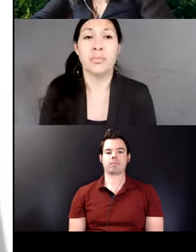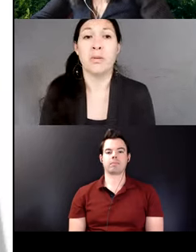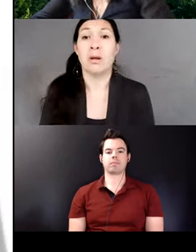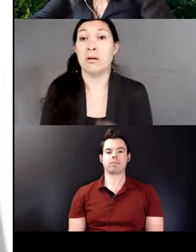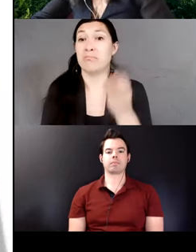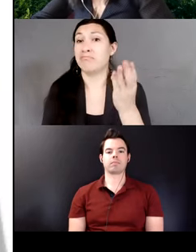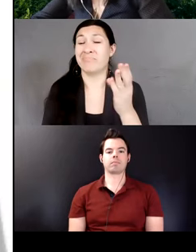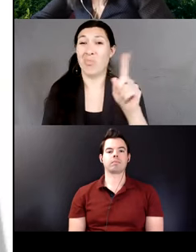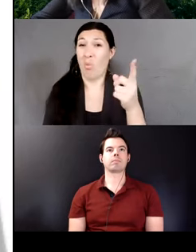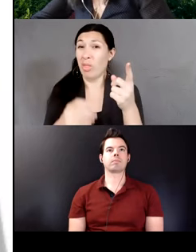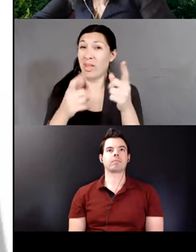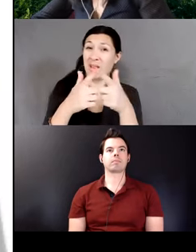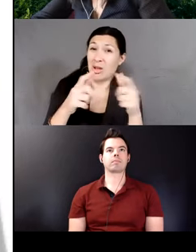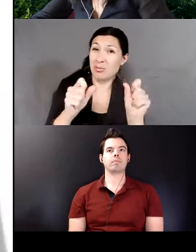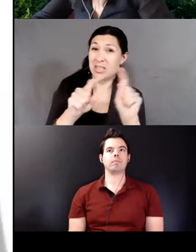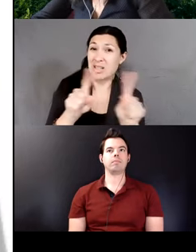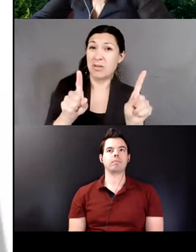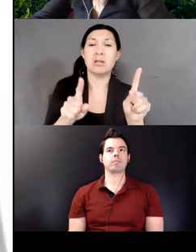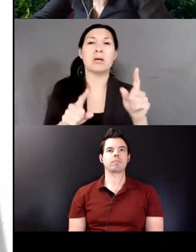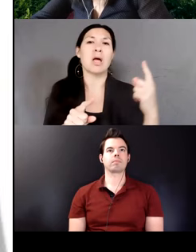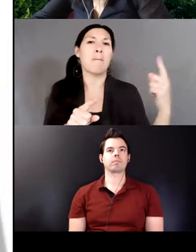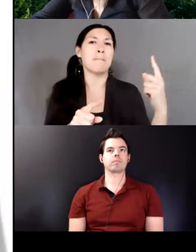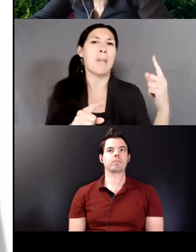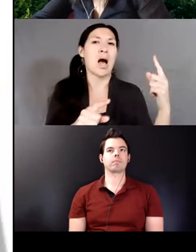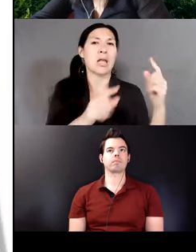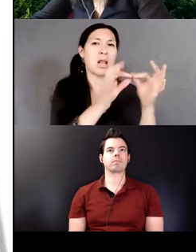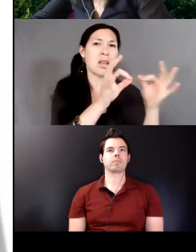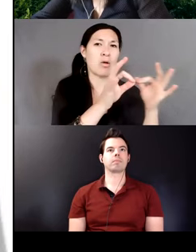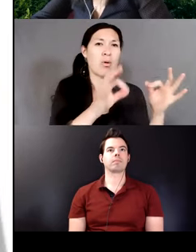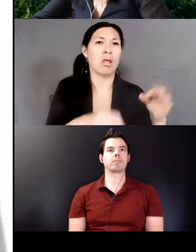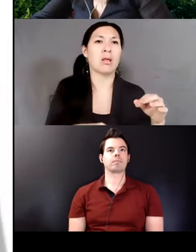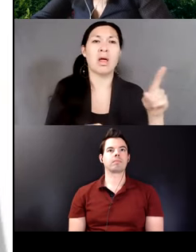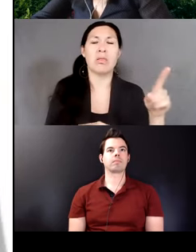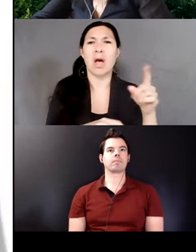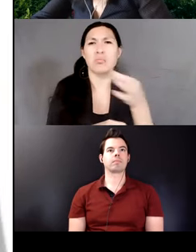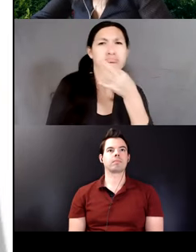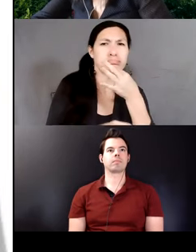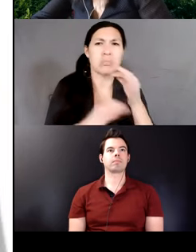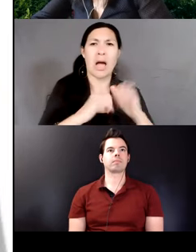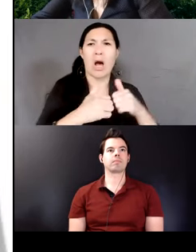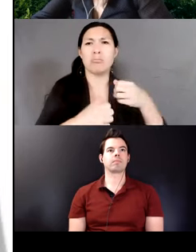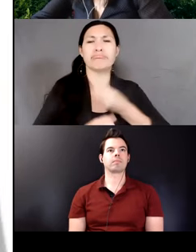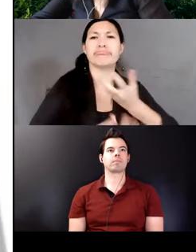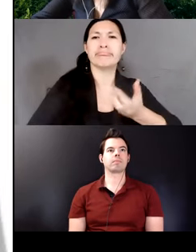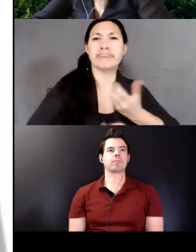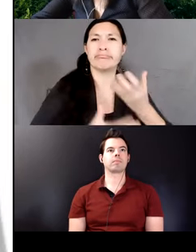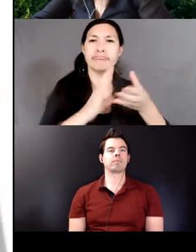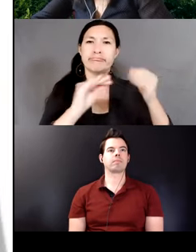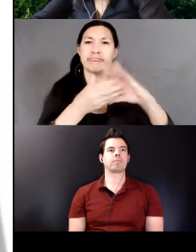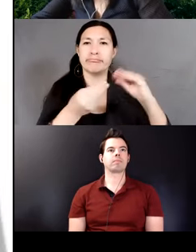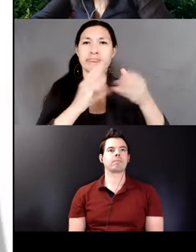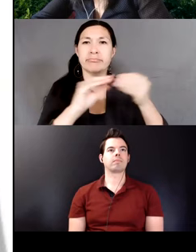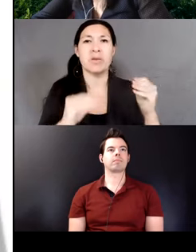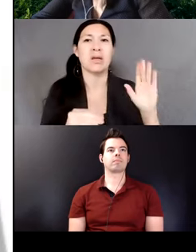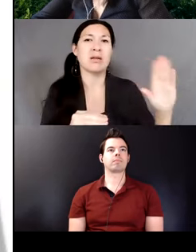linguistic difference. Monolingual speakers are talented storytellers. To my observation, their Quechua system is